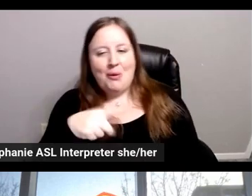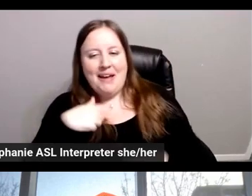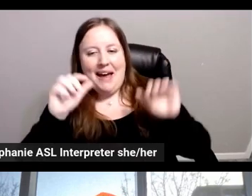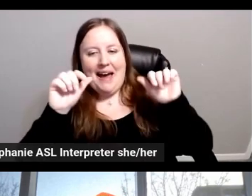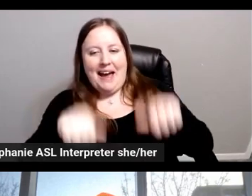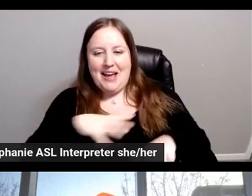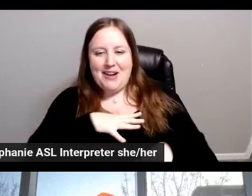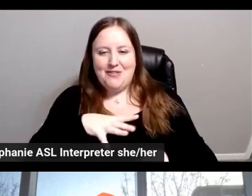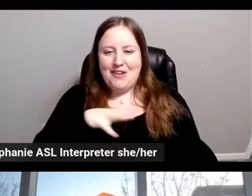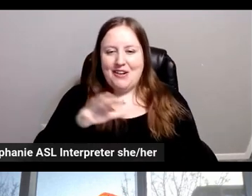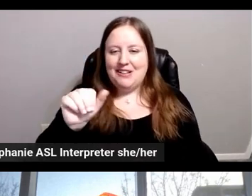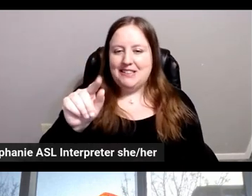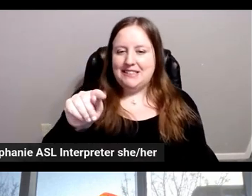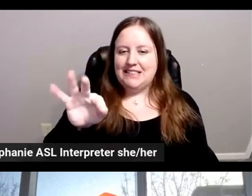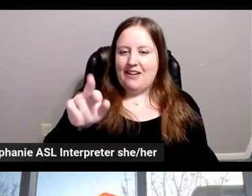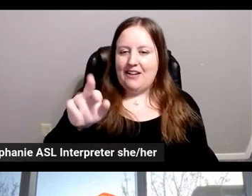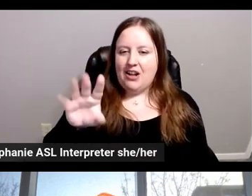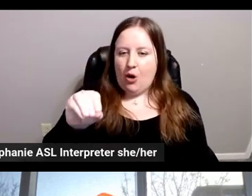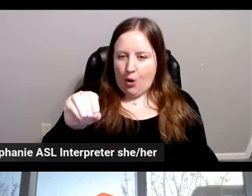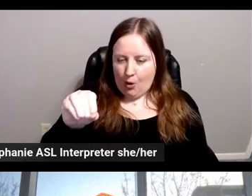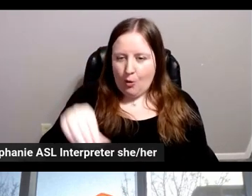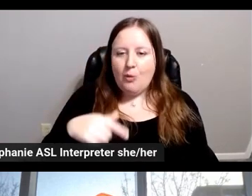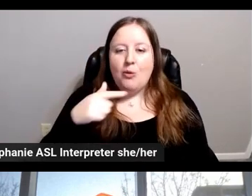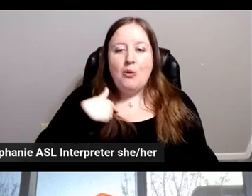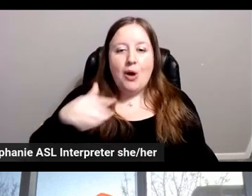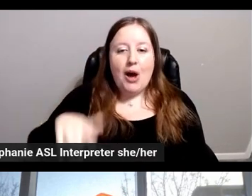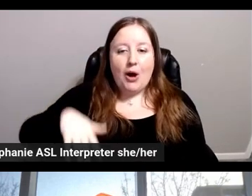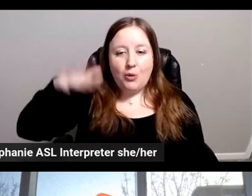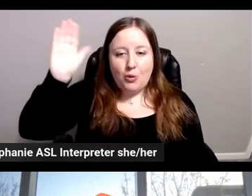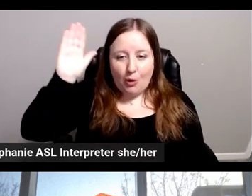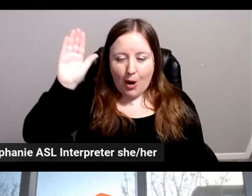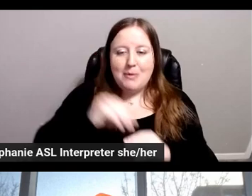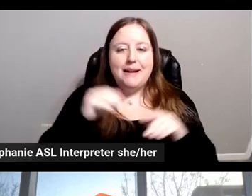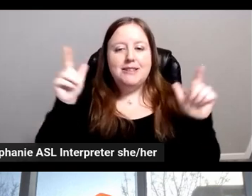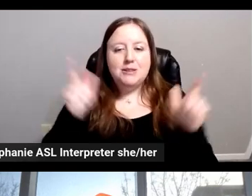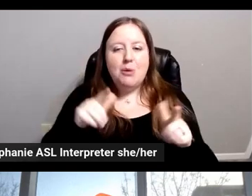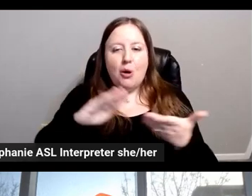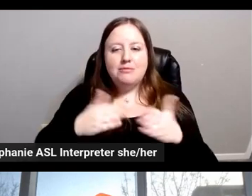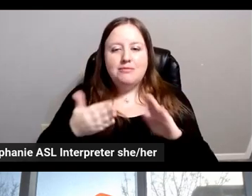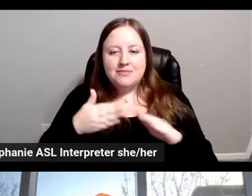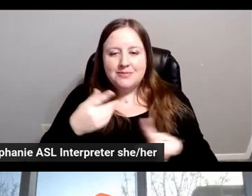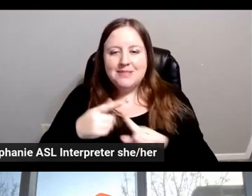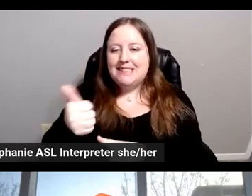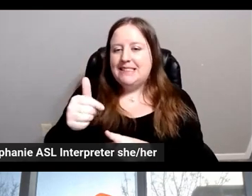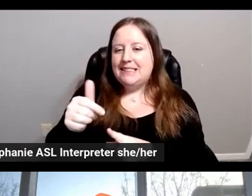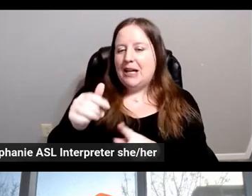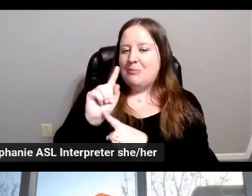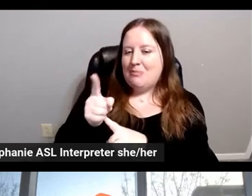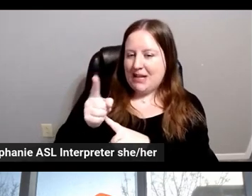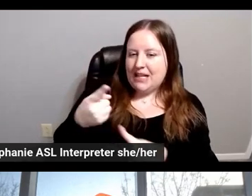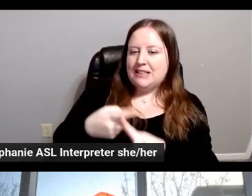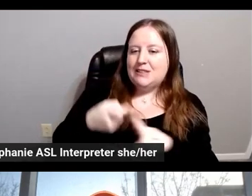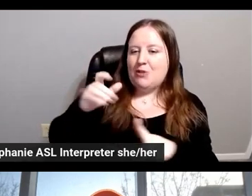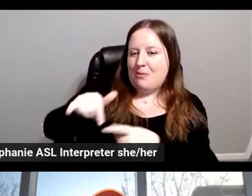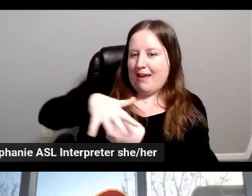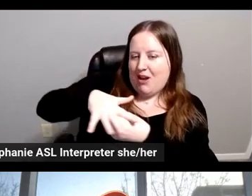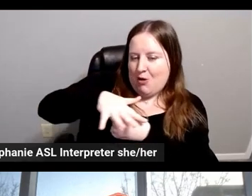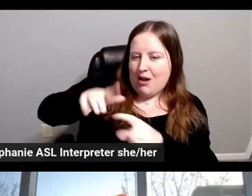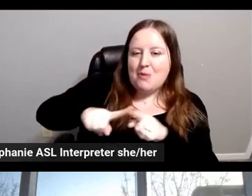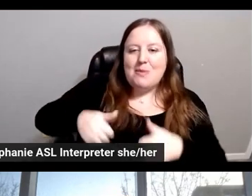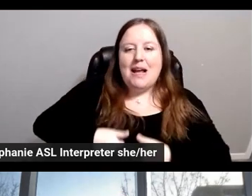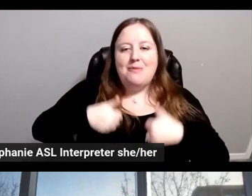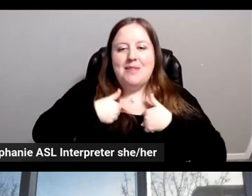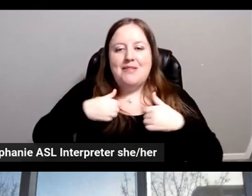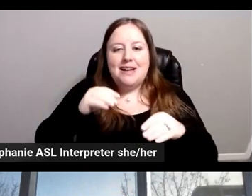next. Stefano Martani. I grew up in a small town, 10 minutes from Maranello. But currently, I'm living in